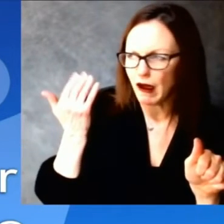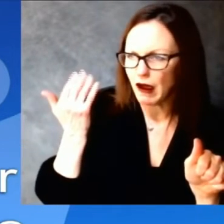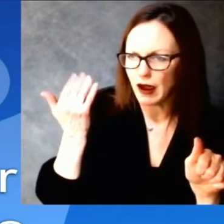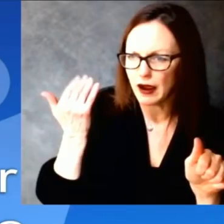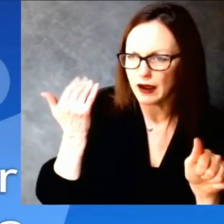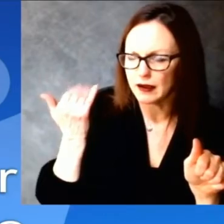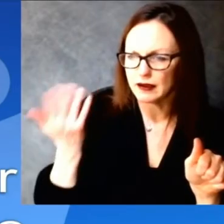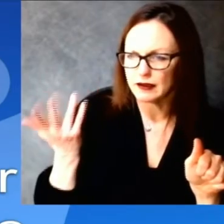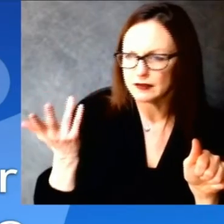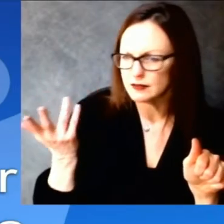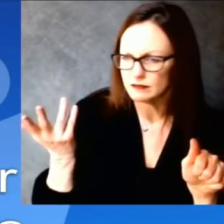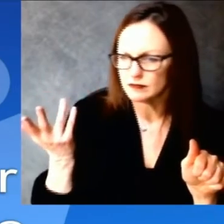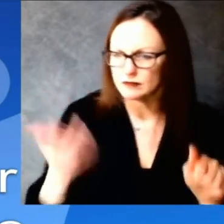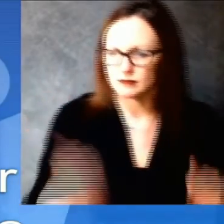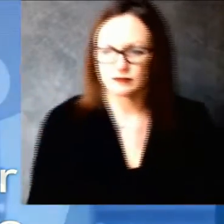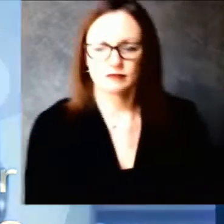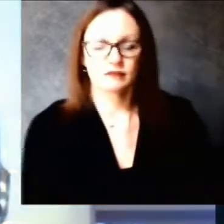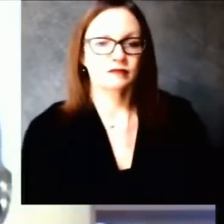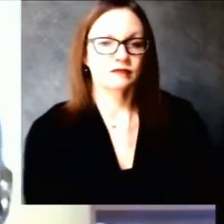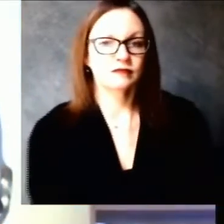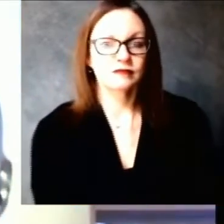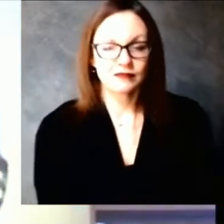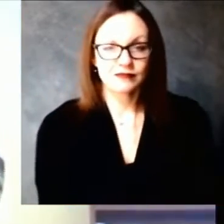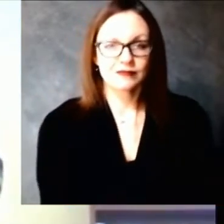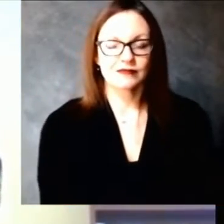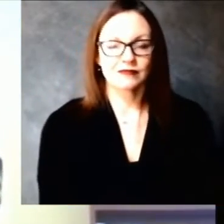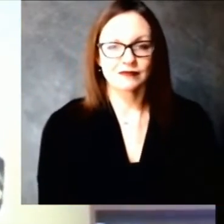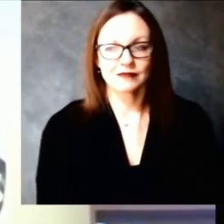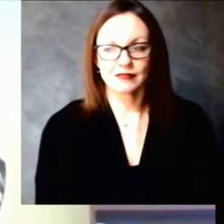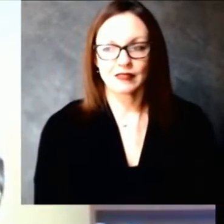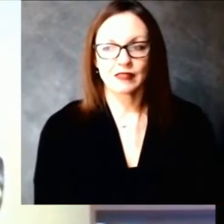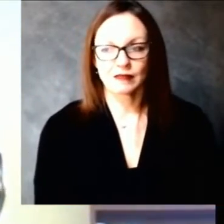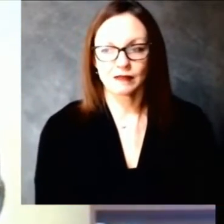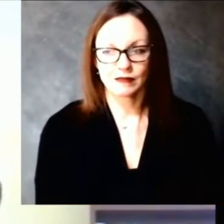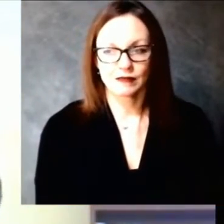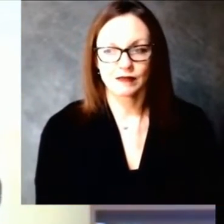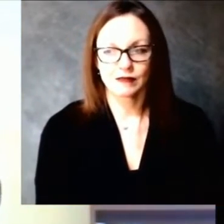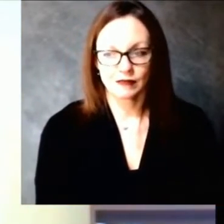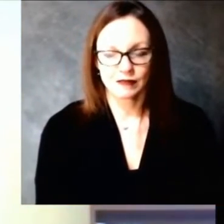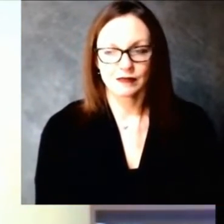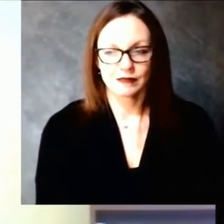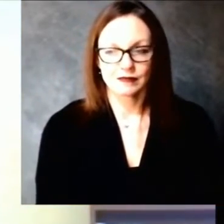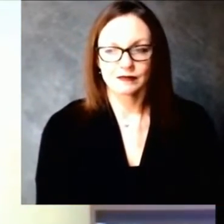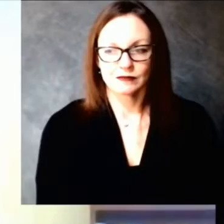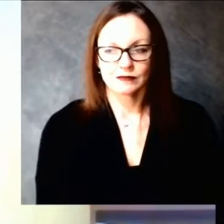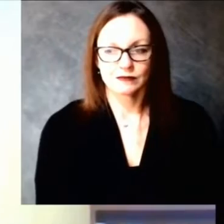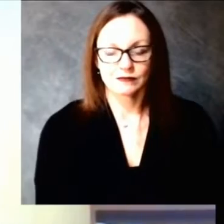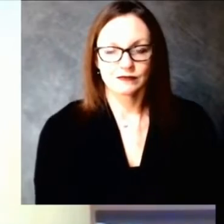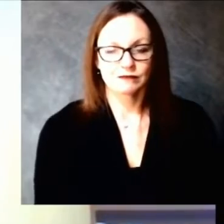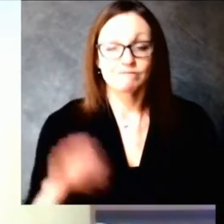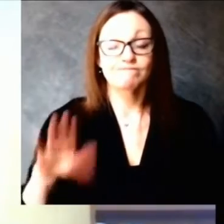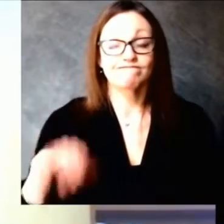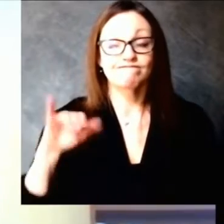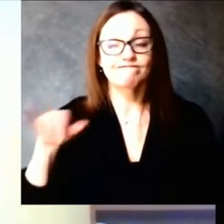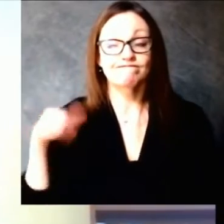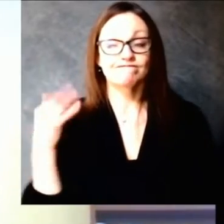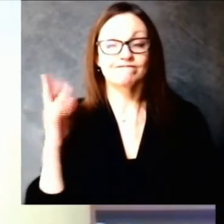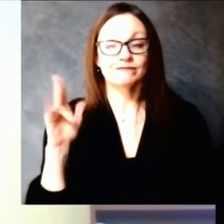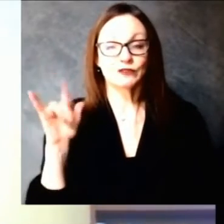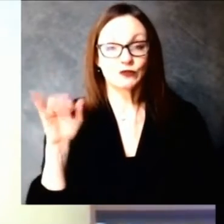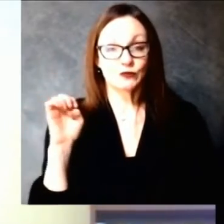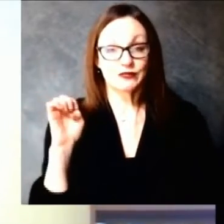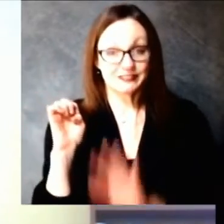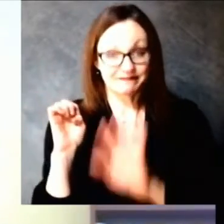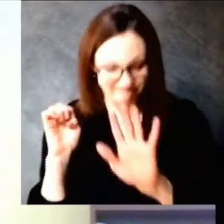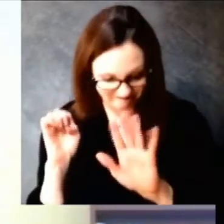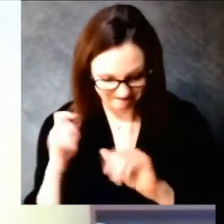well certainly one of the things mary that i want to come back to that i mentioned before that i think is really critical here is the change